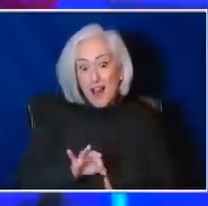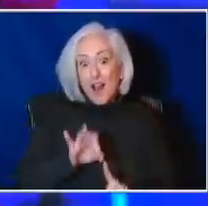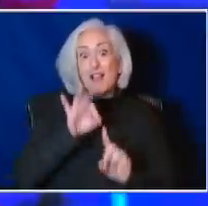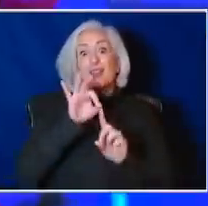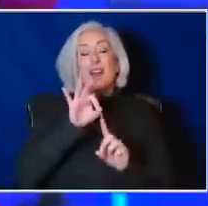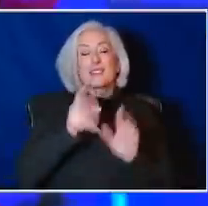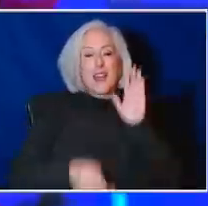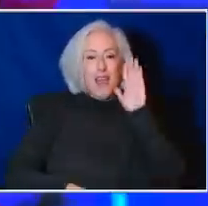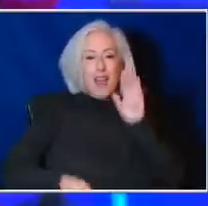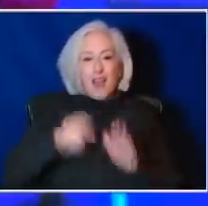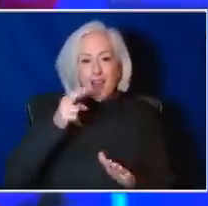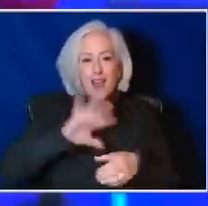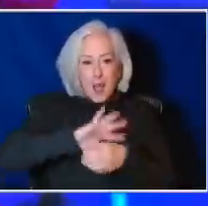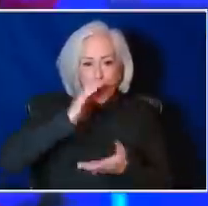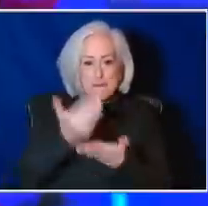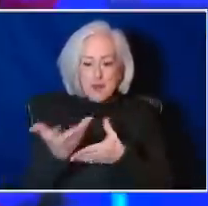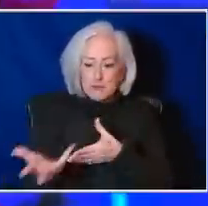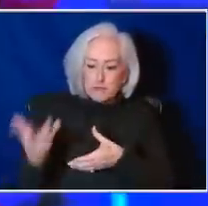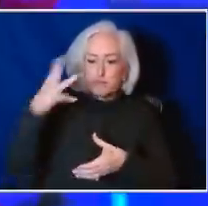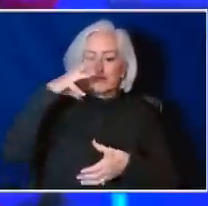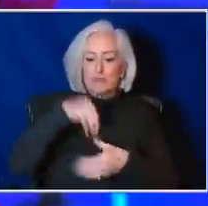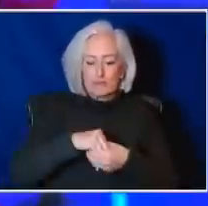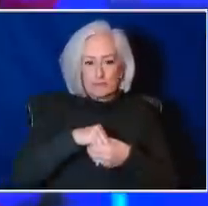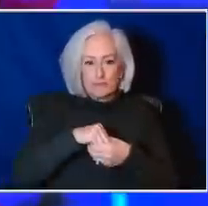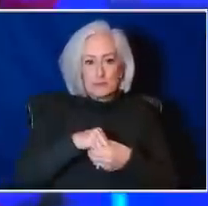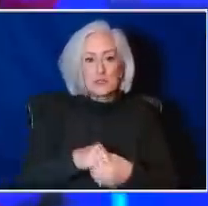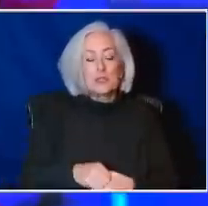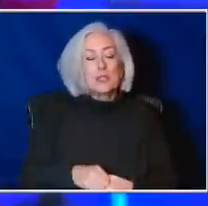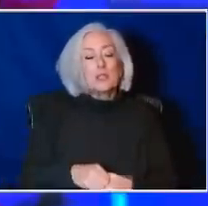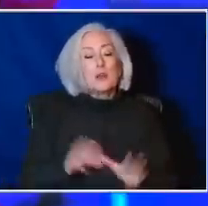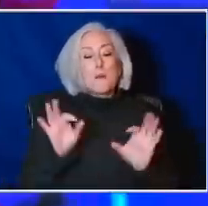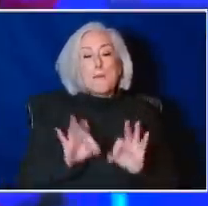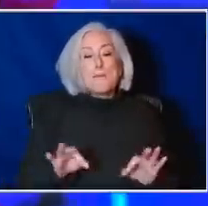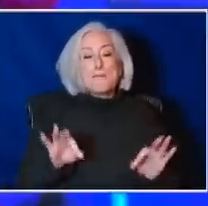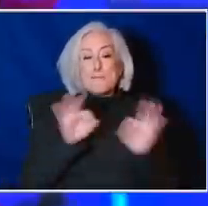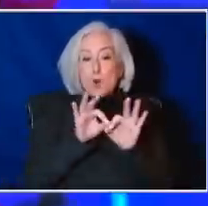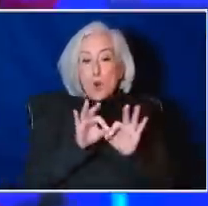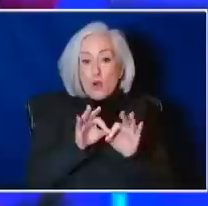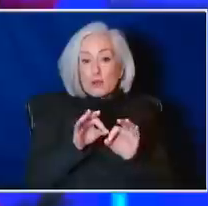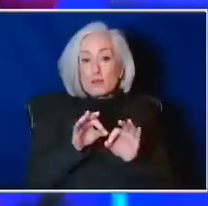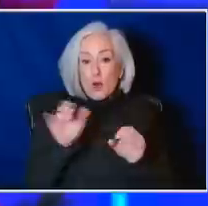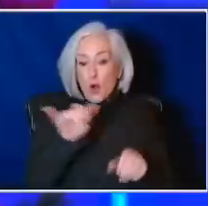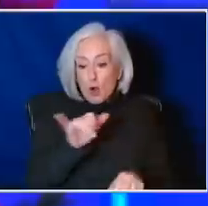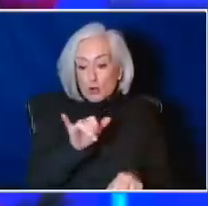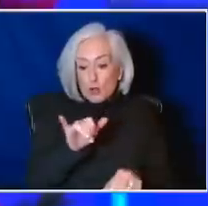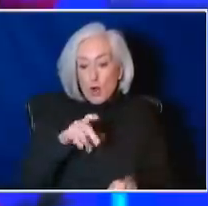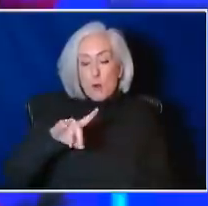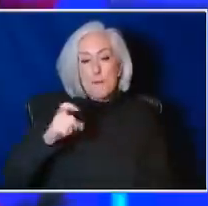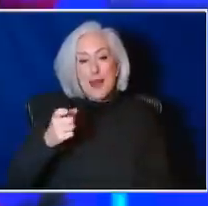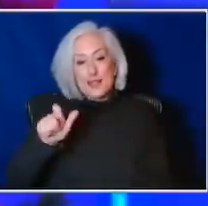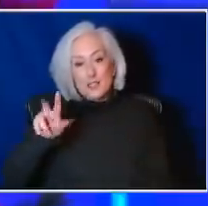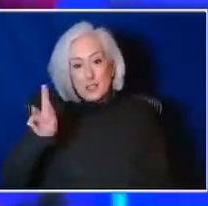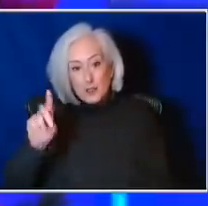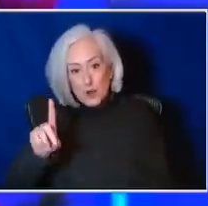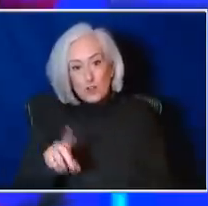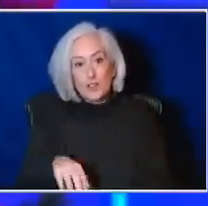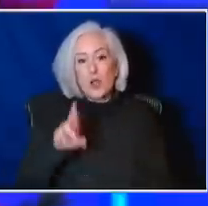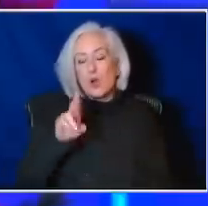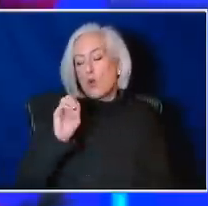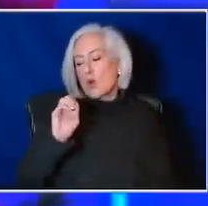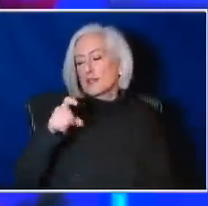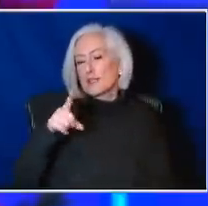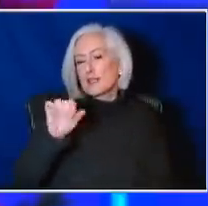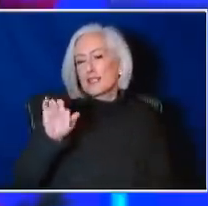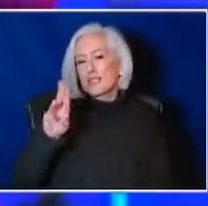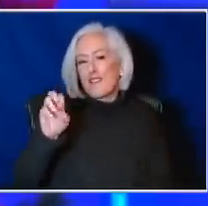concentration. And again, even more, I think, important than the antiviral such as Paxlovid and Revdisivir is the fact of